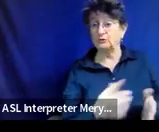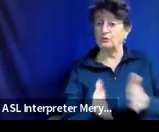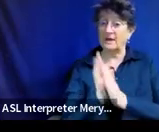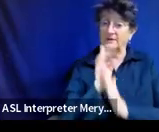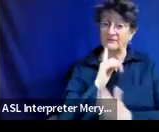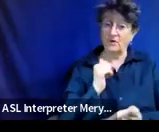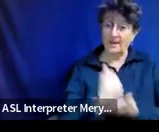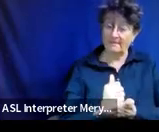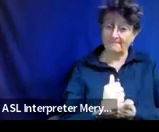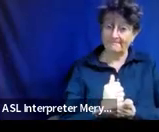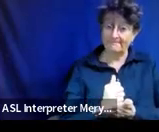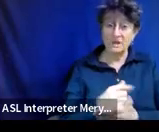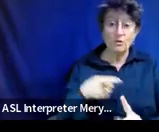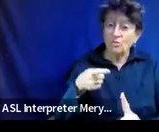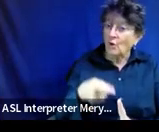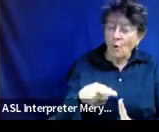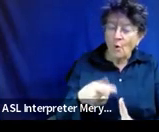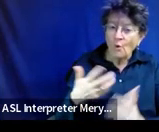around what are you teaching?